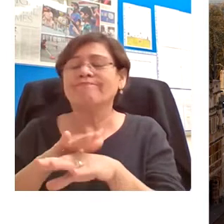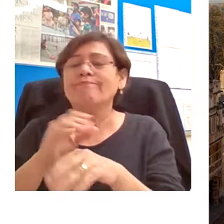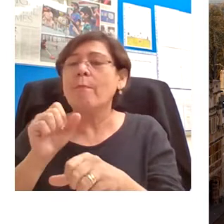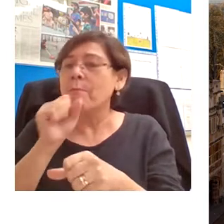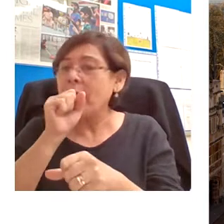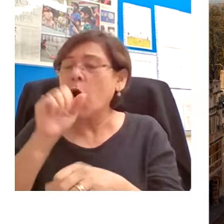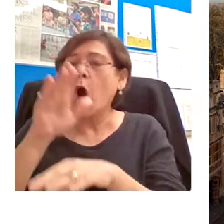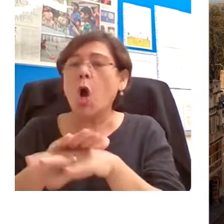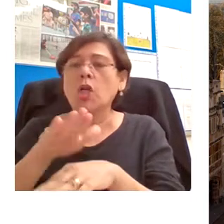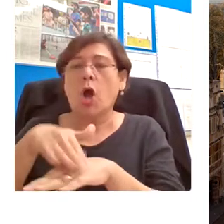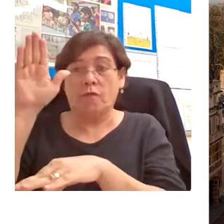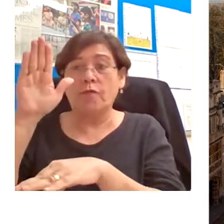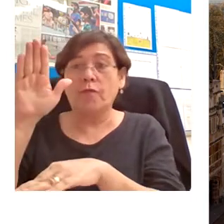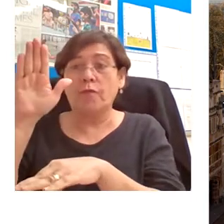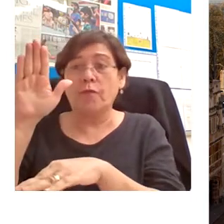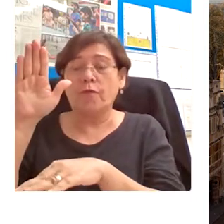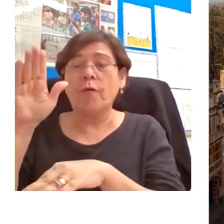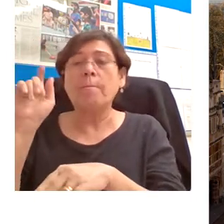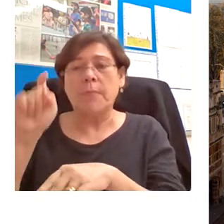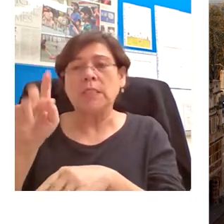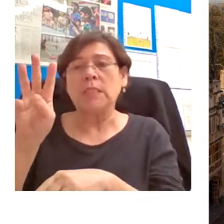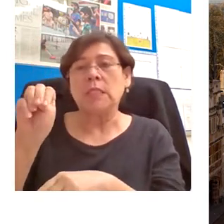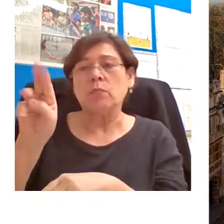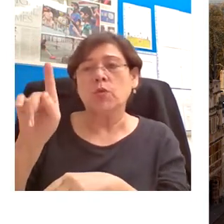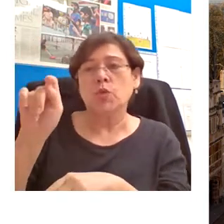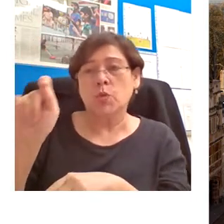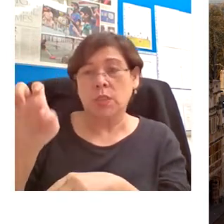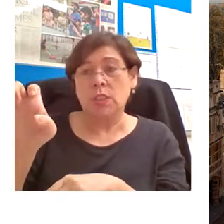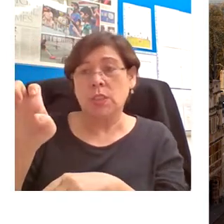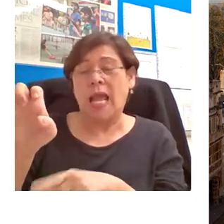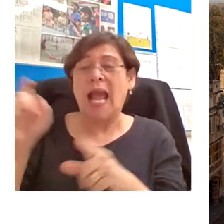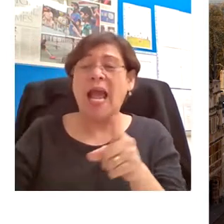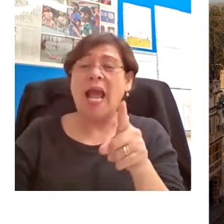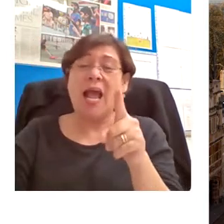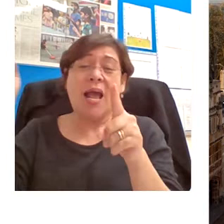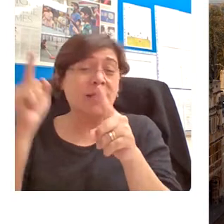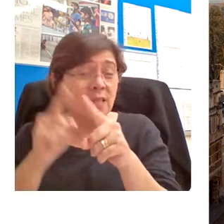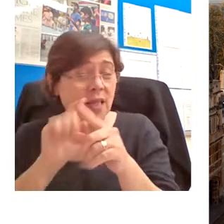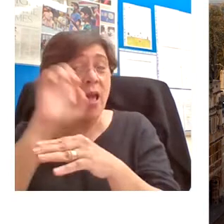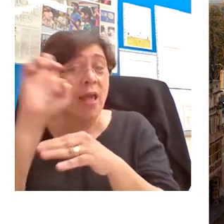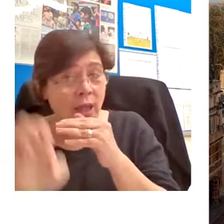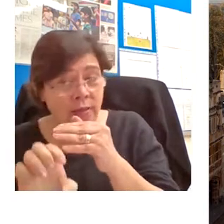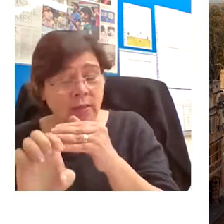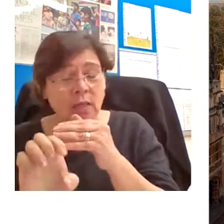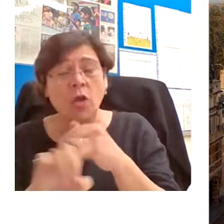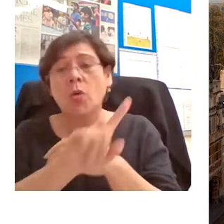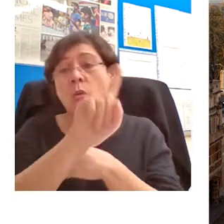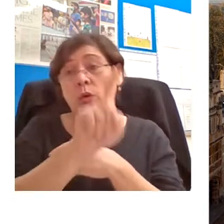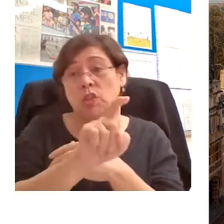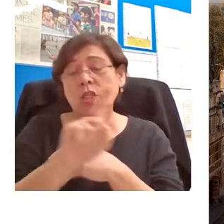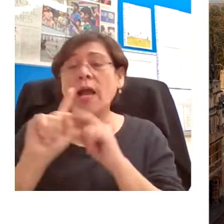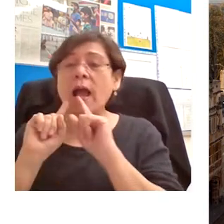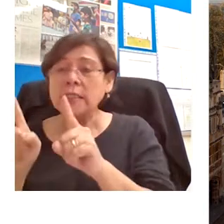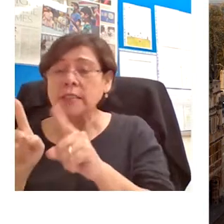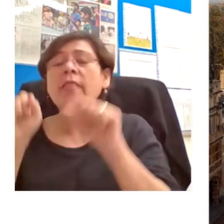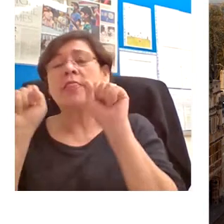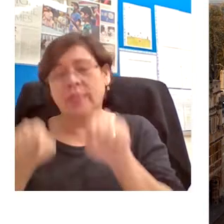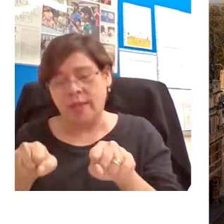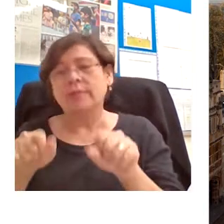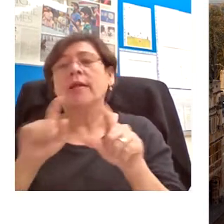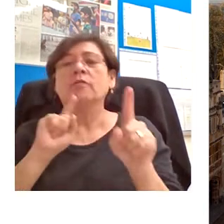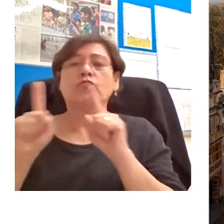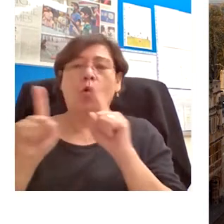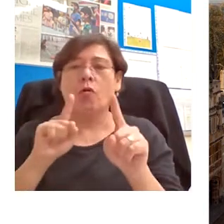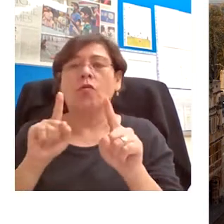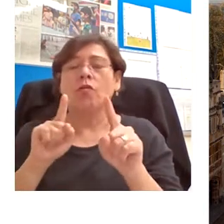mute them now for the whole session until we come to the end where we will have a question-answer session where you can interact with our speaker today.